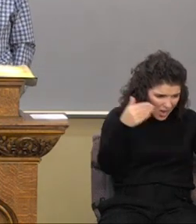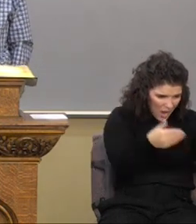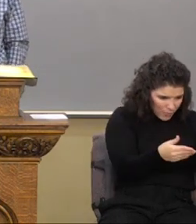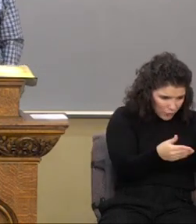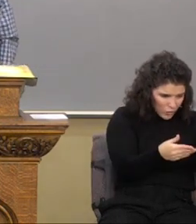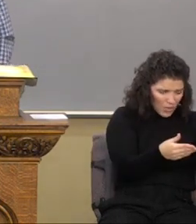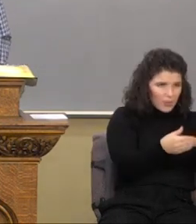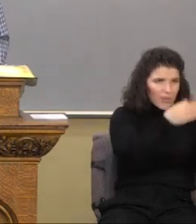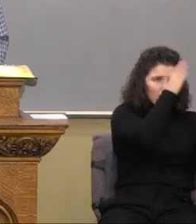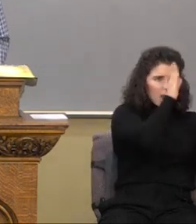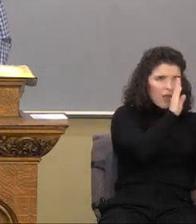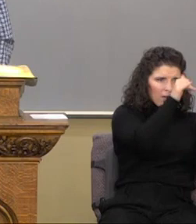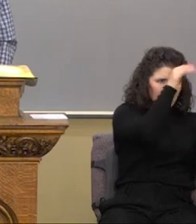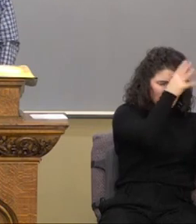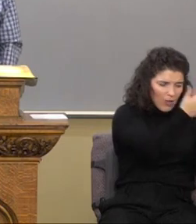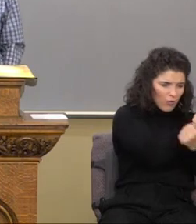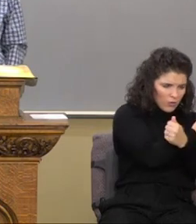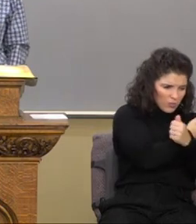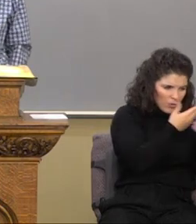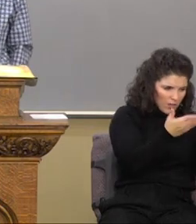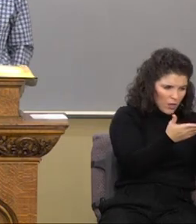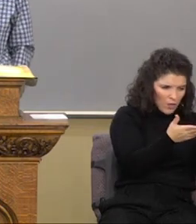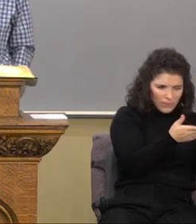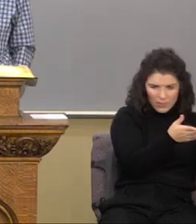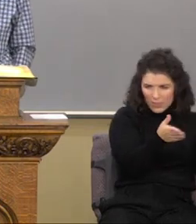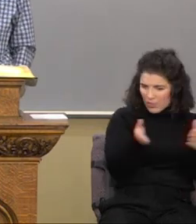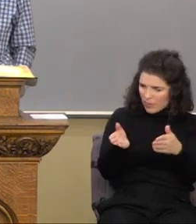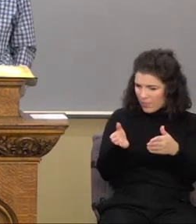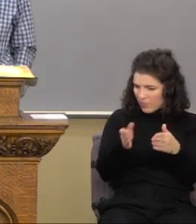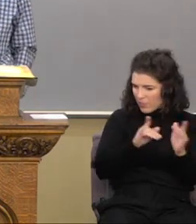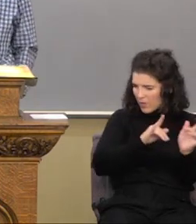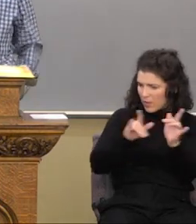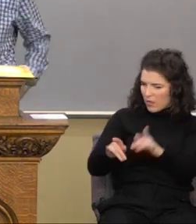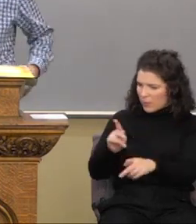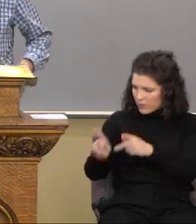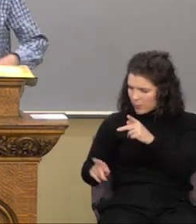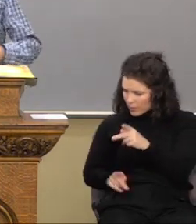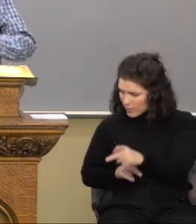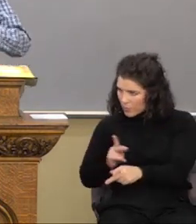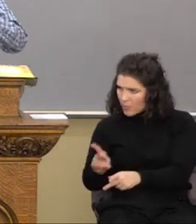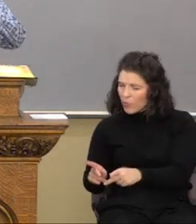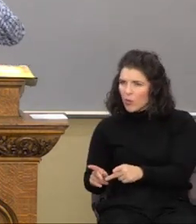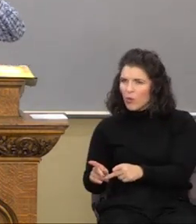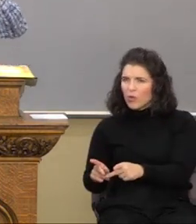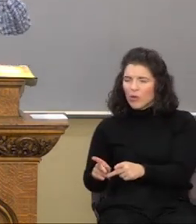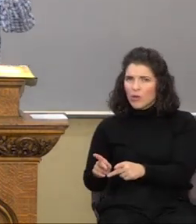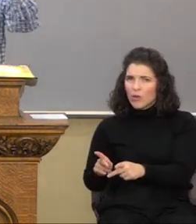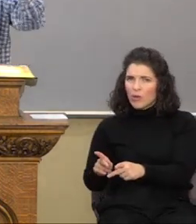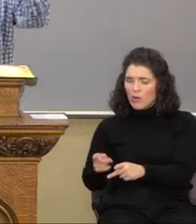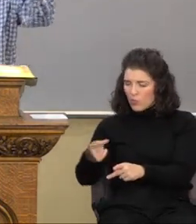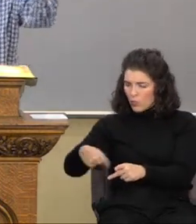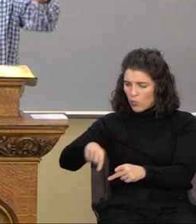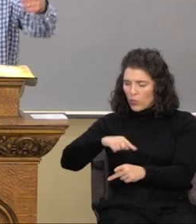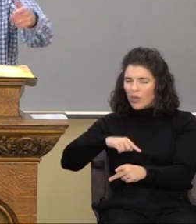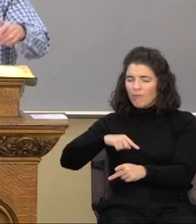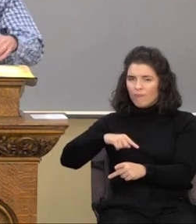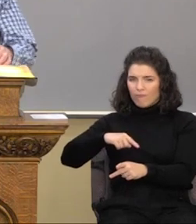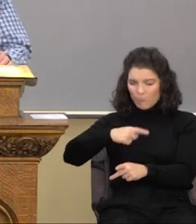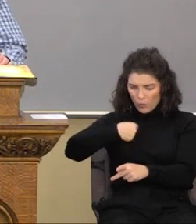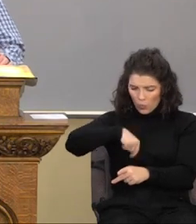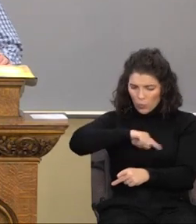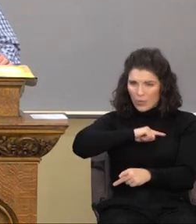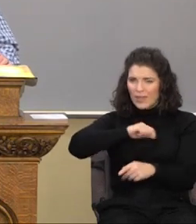turn, God's people becomes the very object of the Lord Jesus Christ's love, and in turn, love ye one.